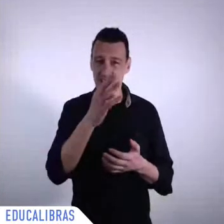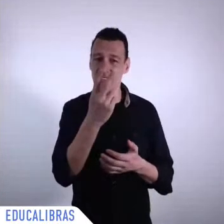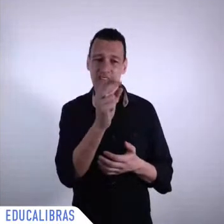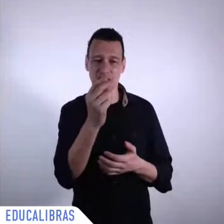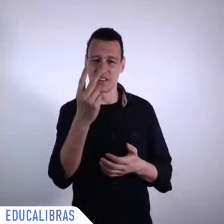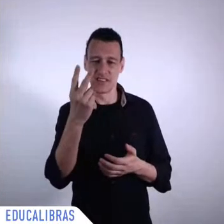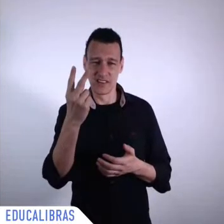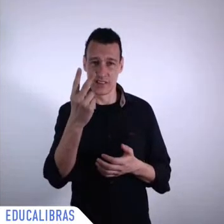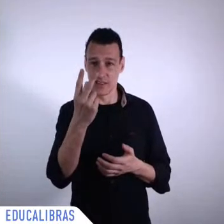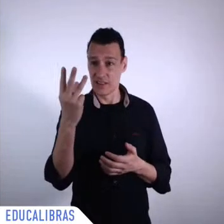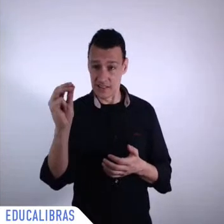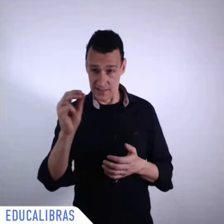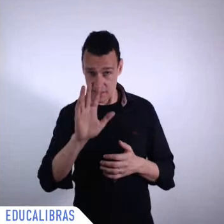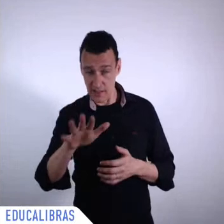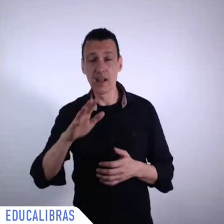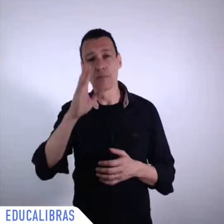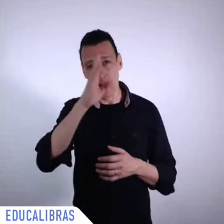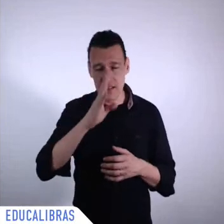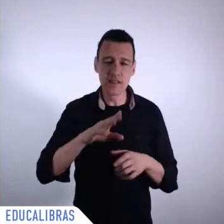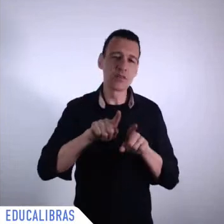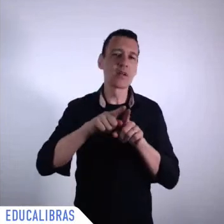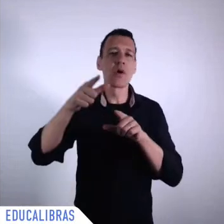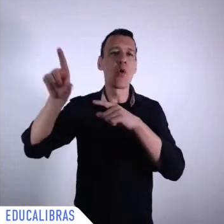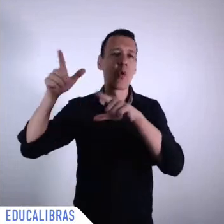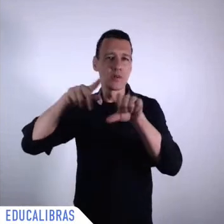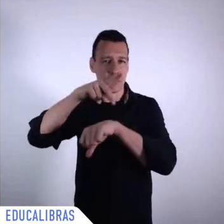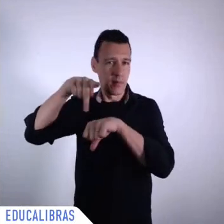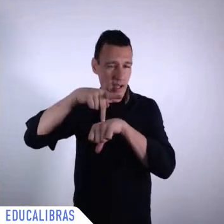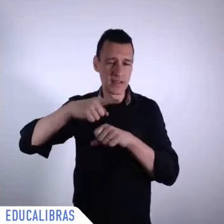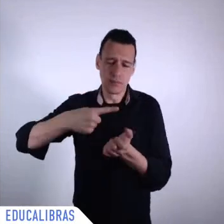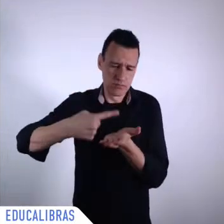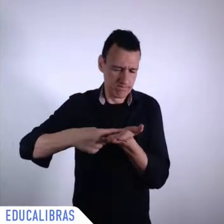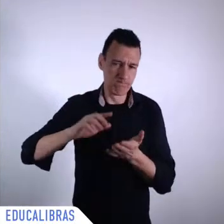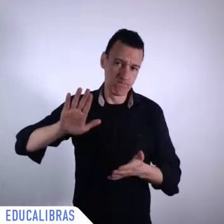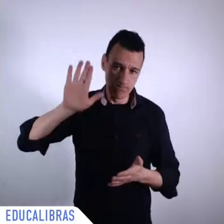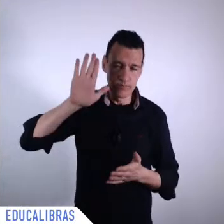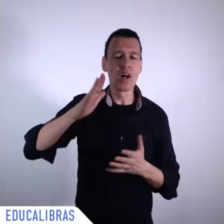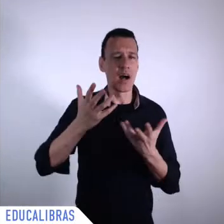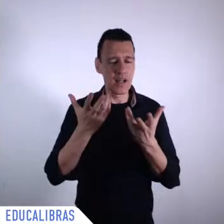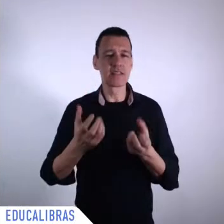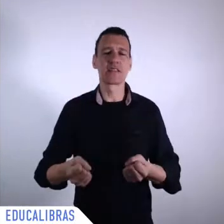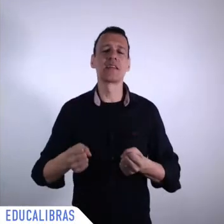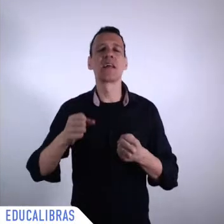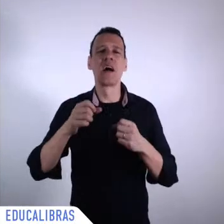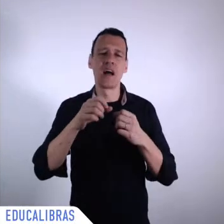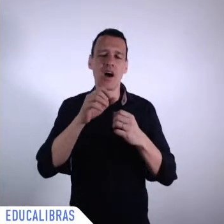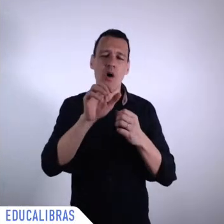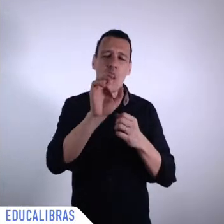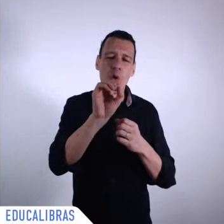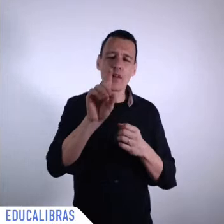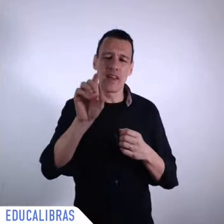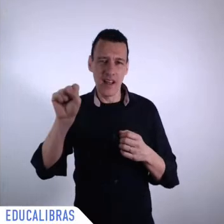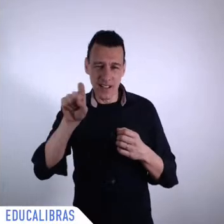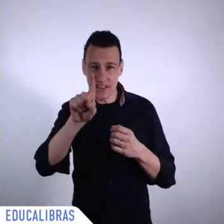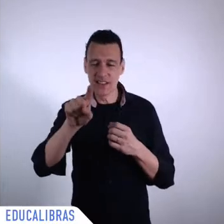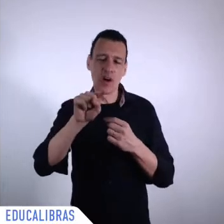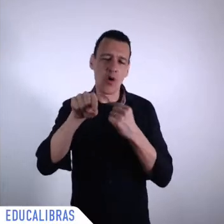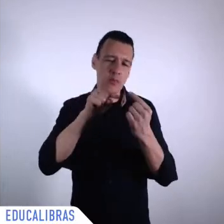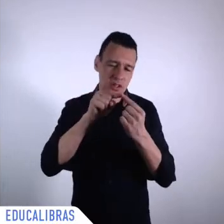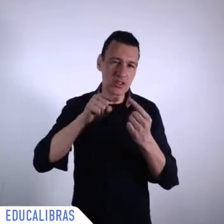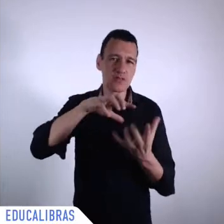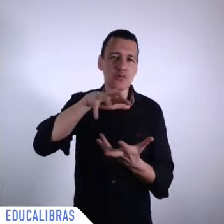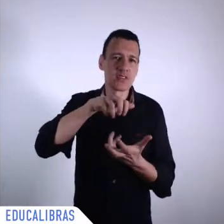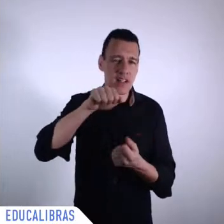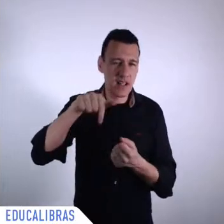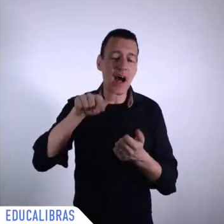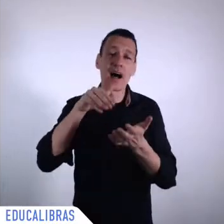an international commitment that was accepted by Brazil and by other countries. So